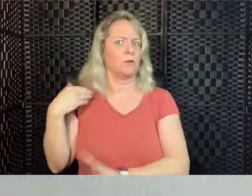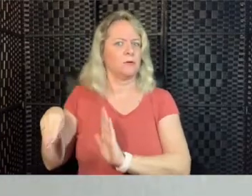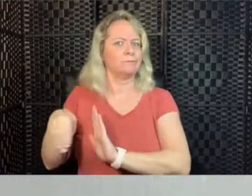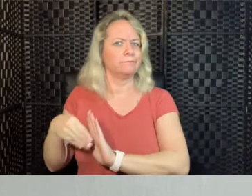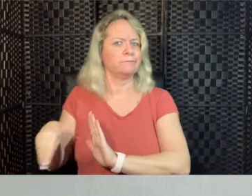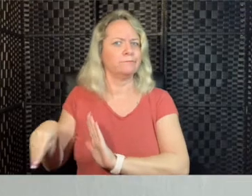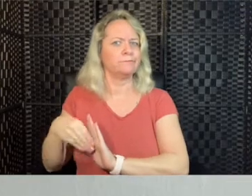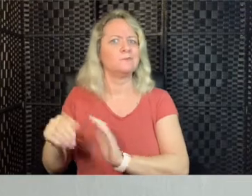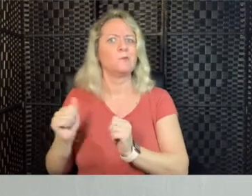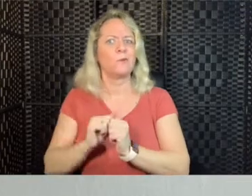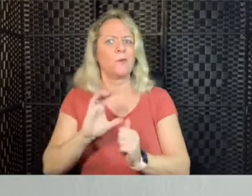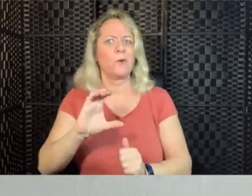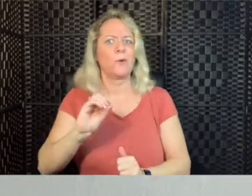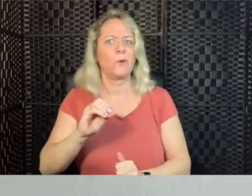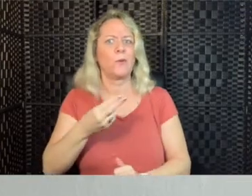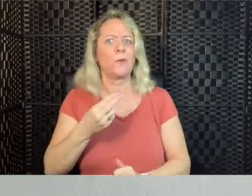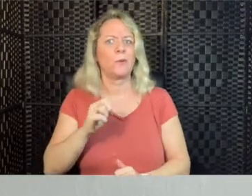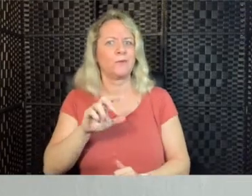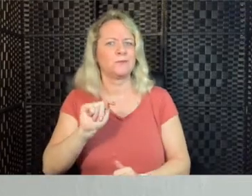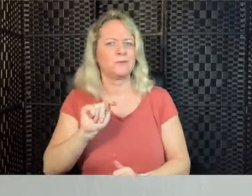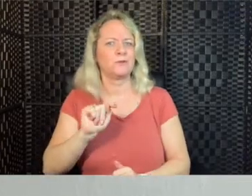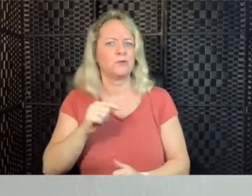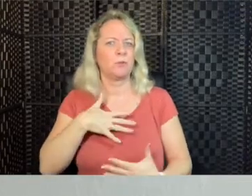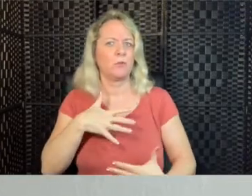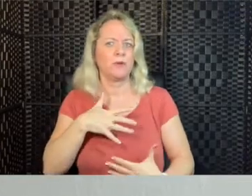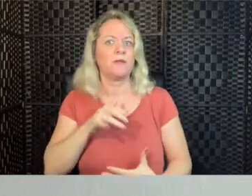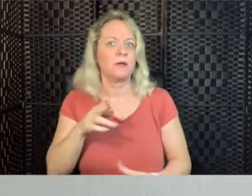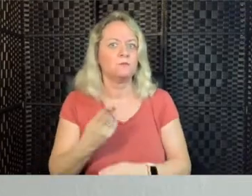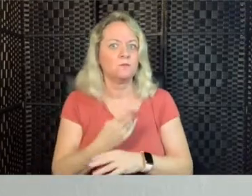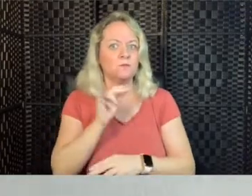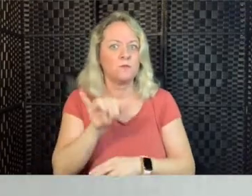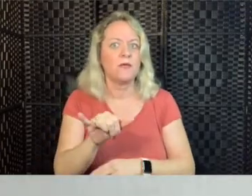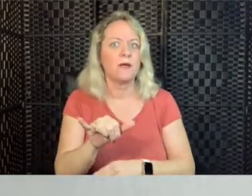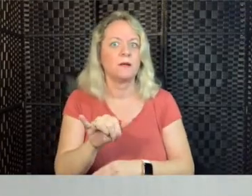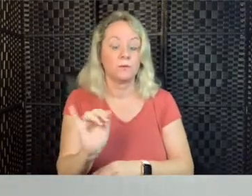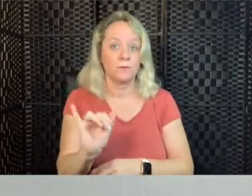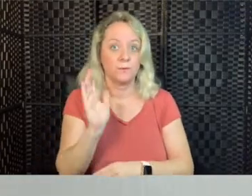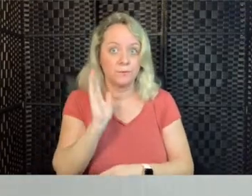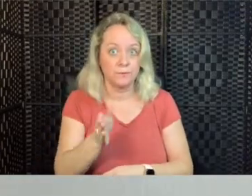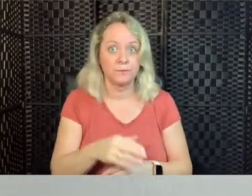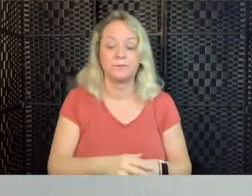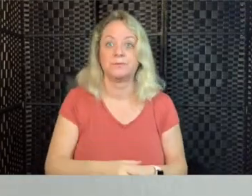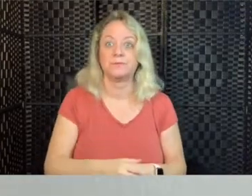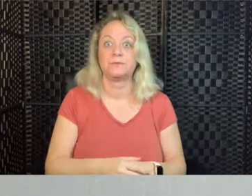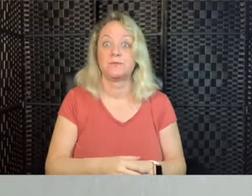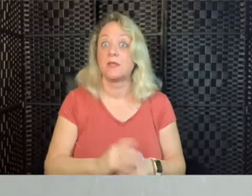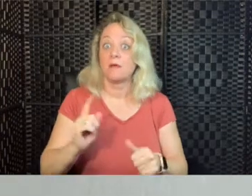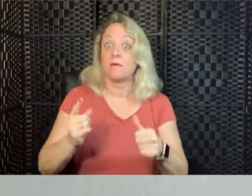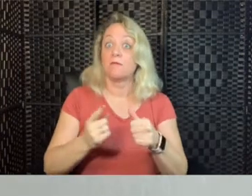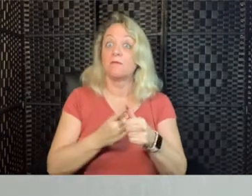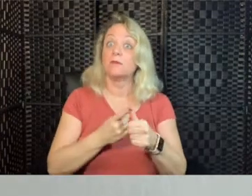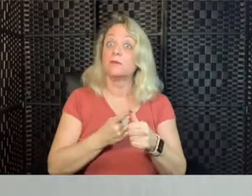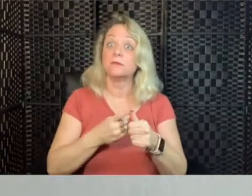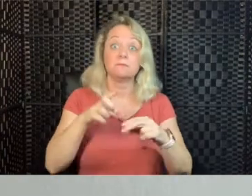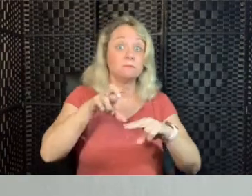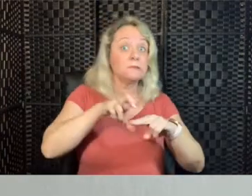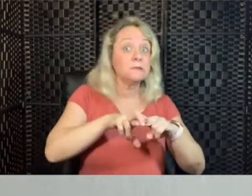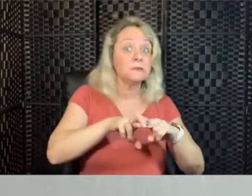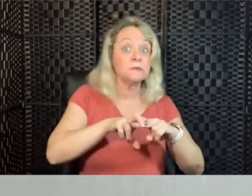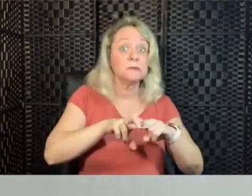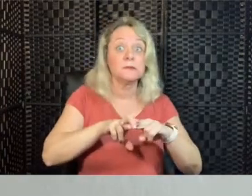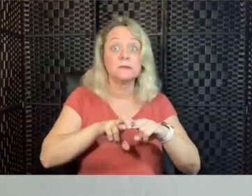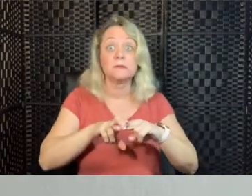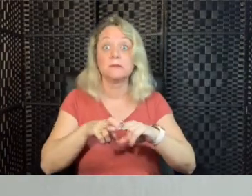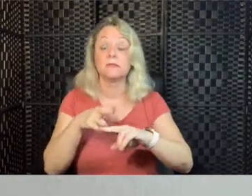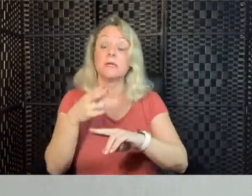for coherent breathing. I will invite you to get comfortable